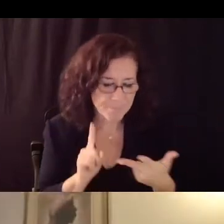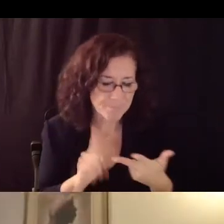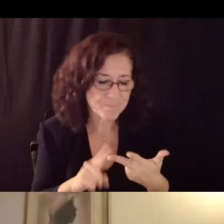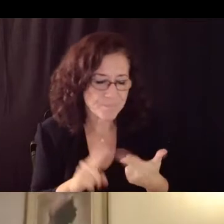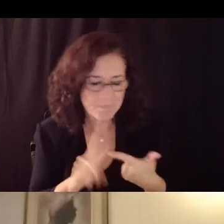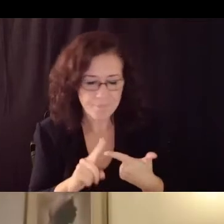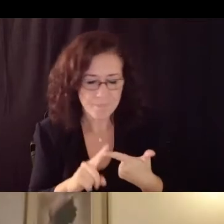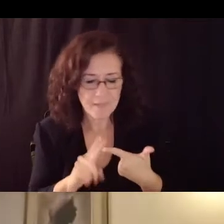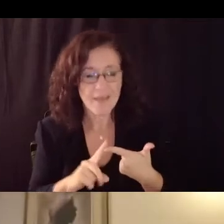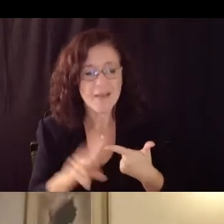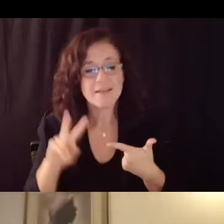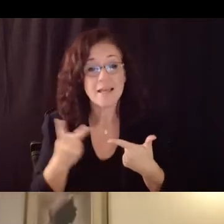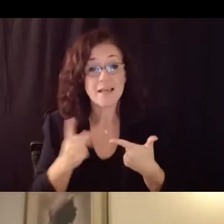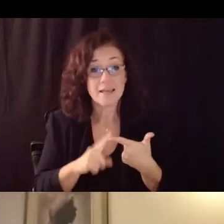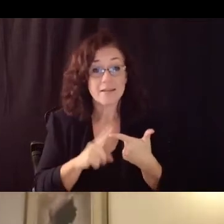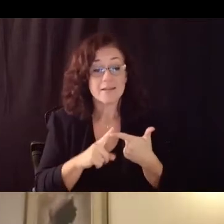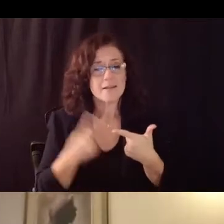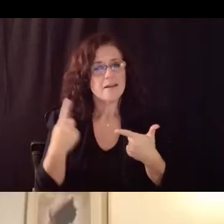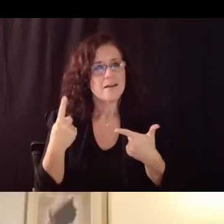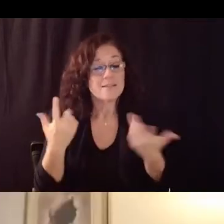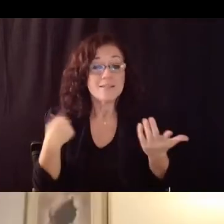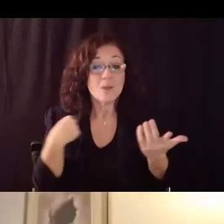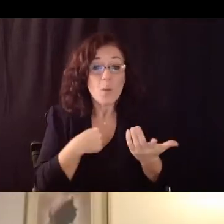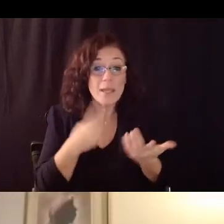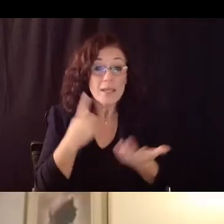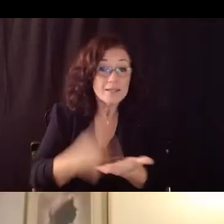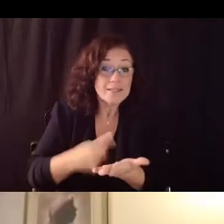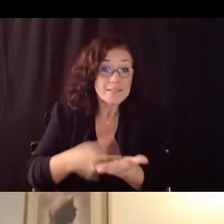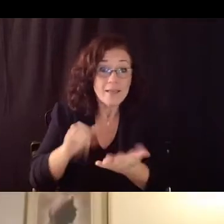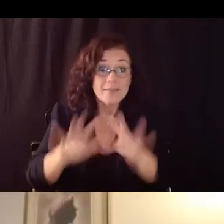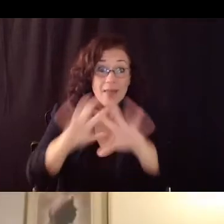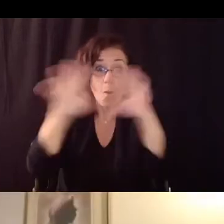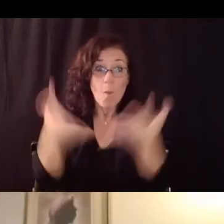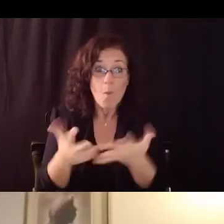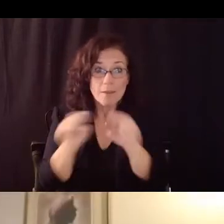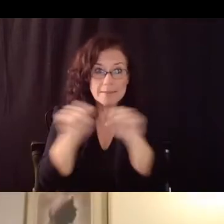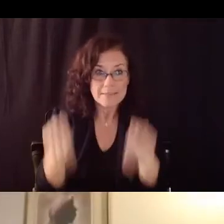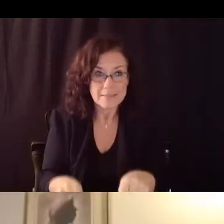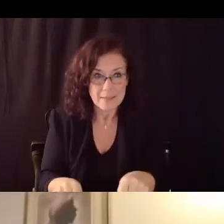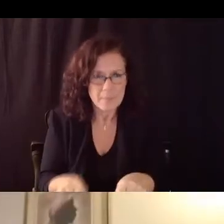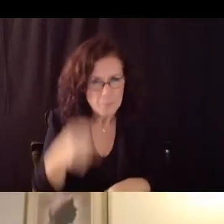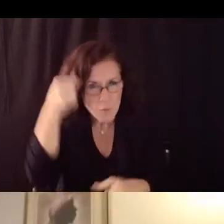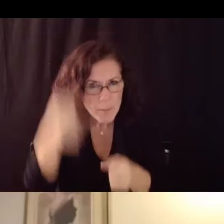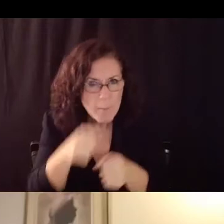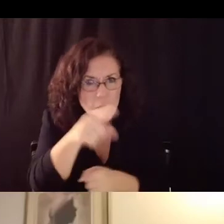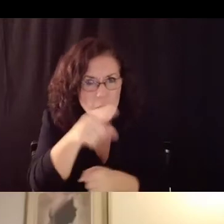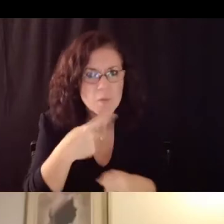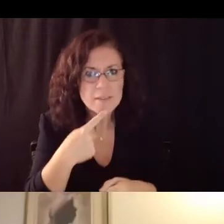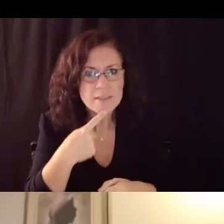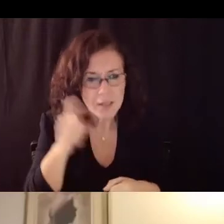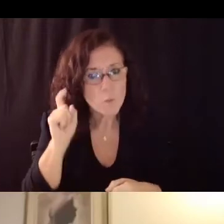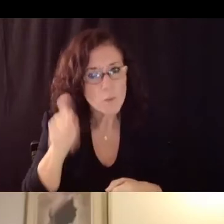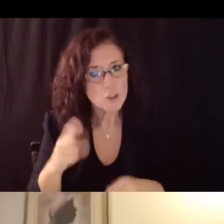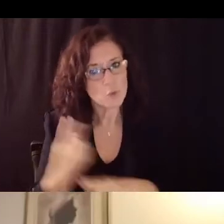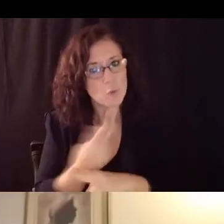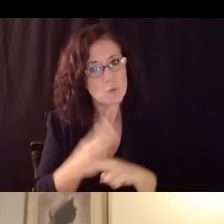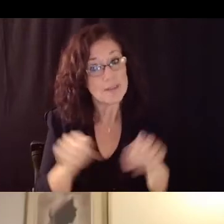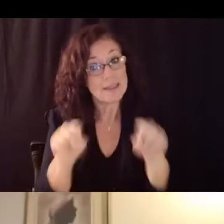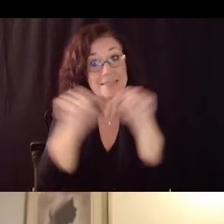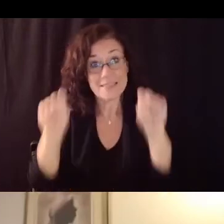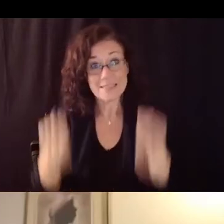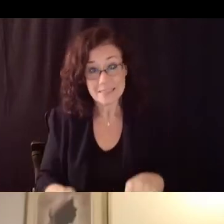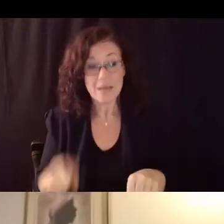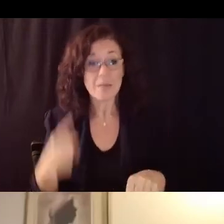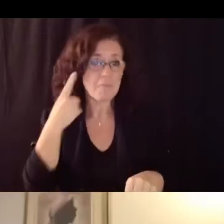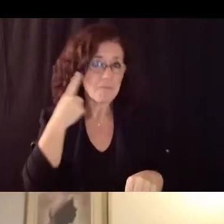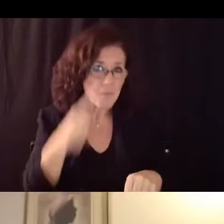when we talk about the system so where you were talking about the using the system to address um the needs of the children